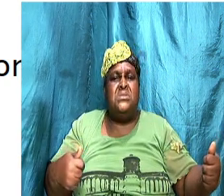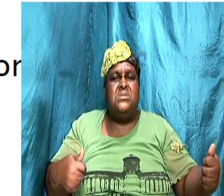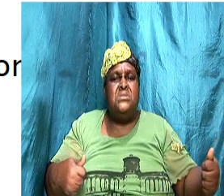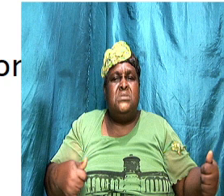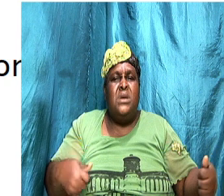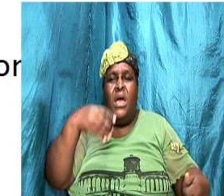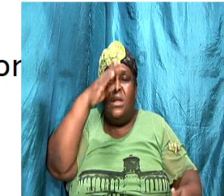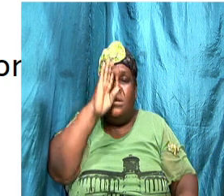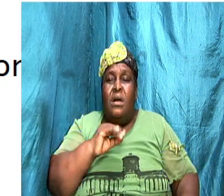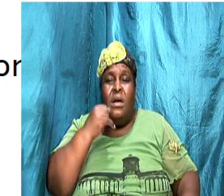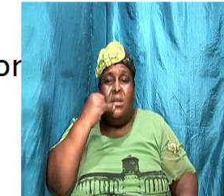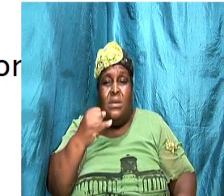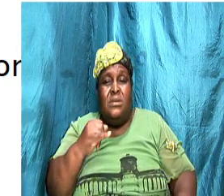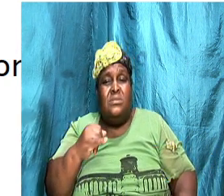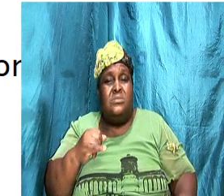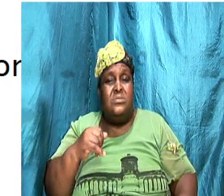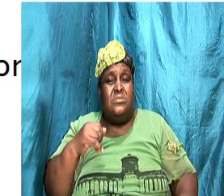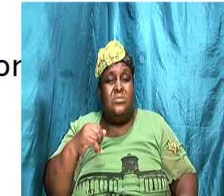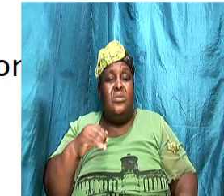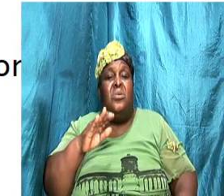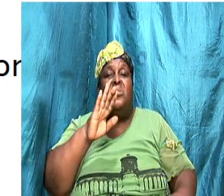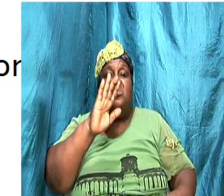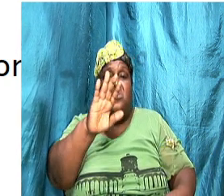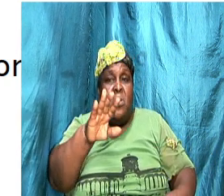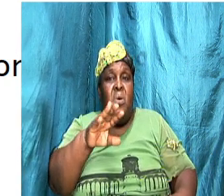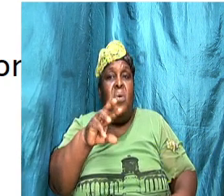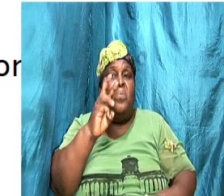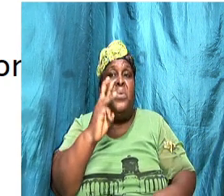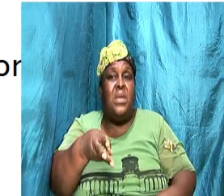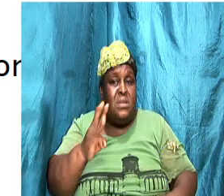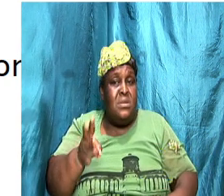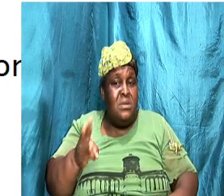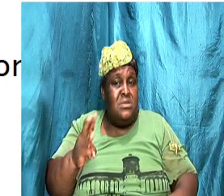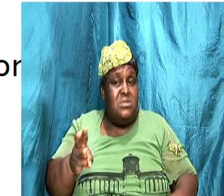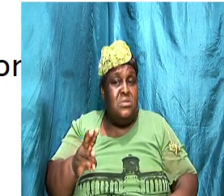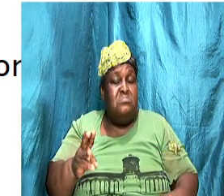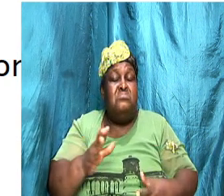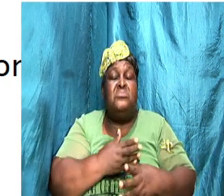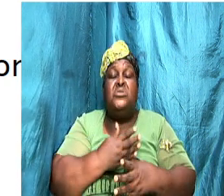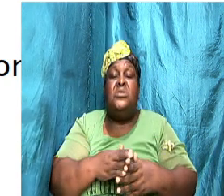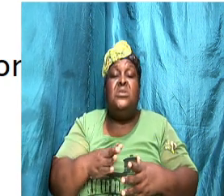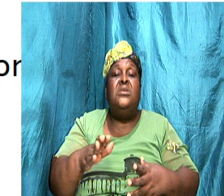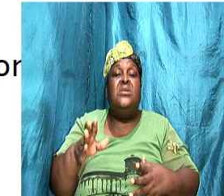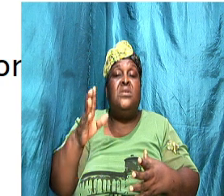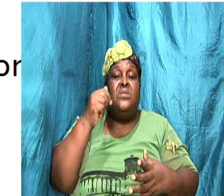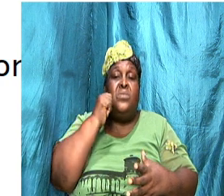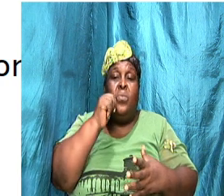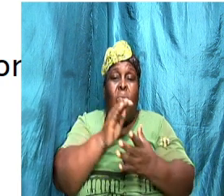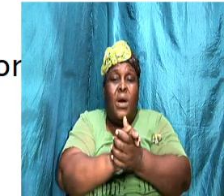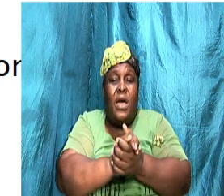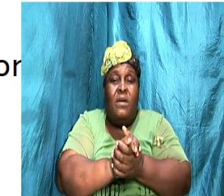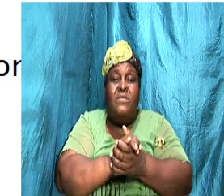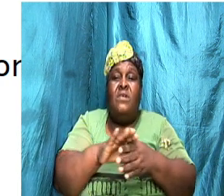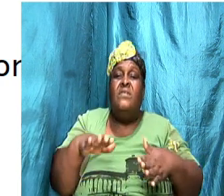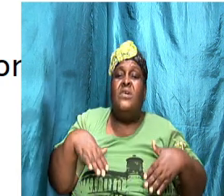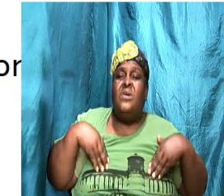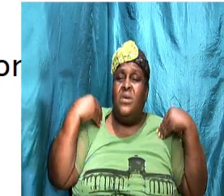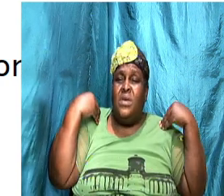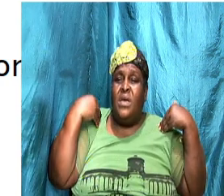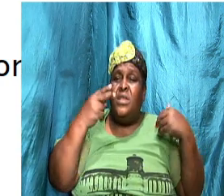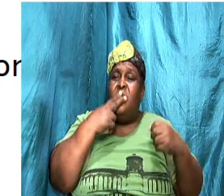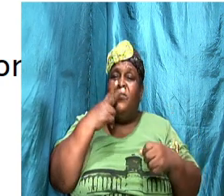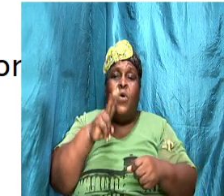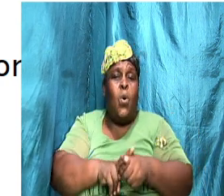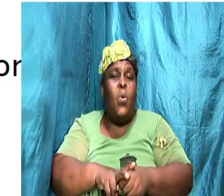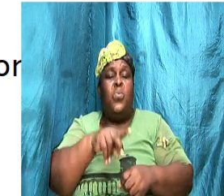witness between the wife of thy youth and between the vow that you have made to